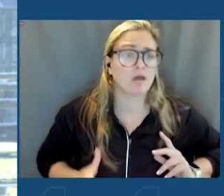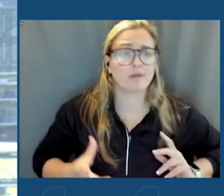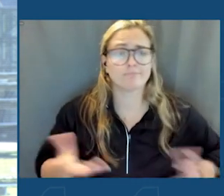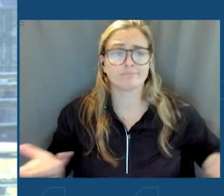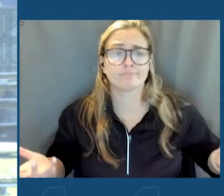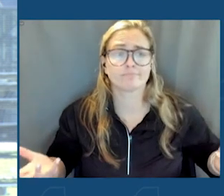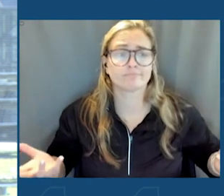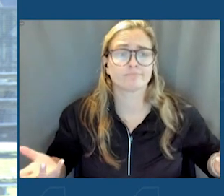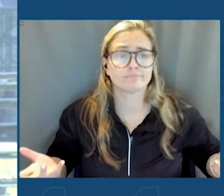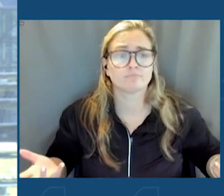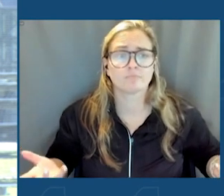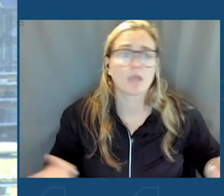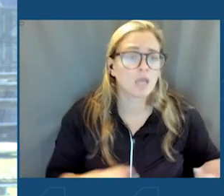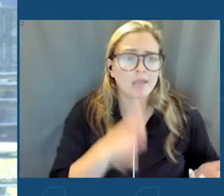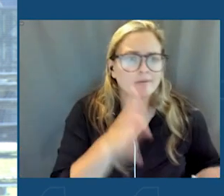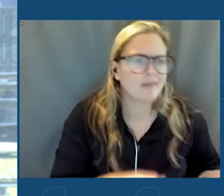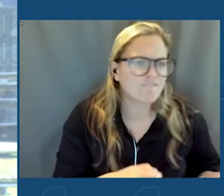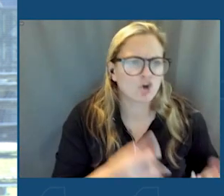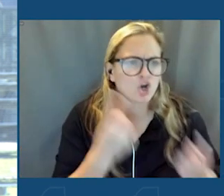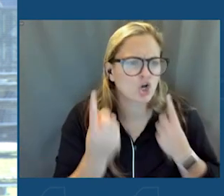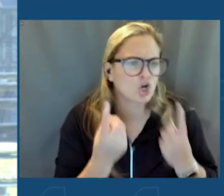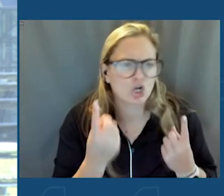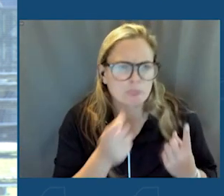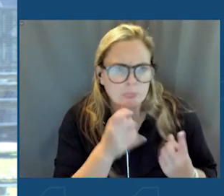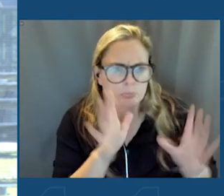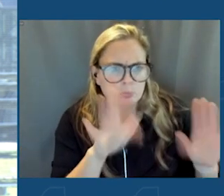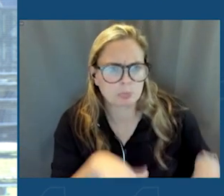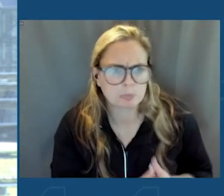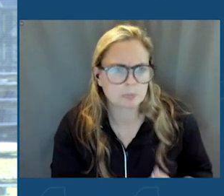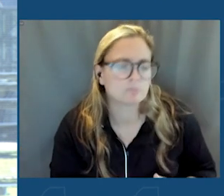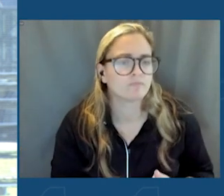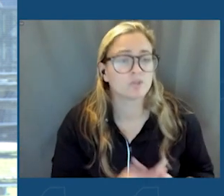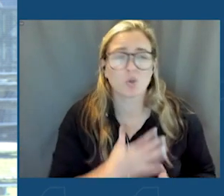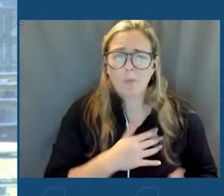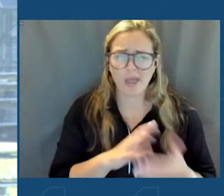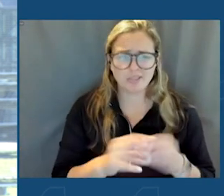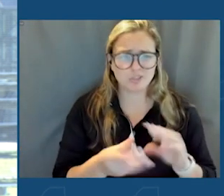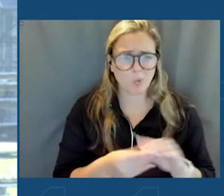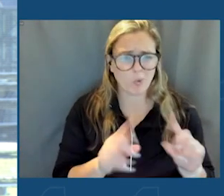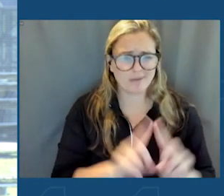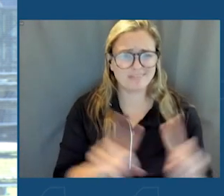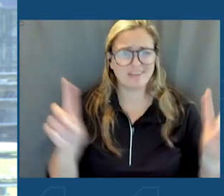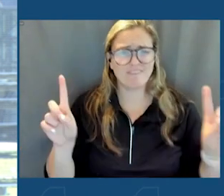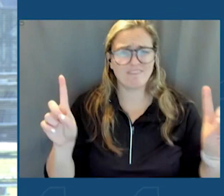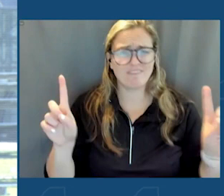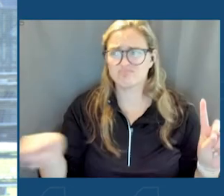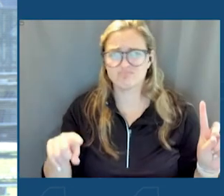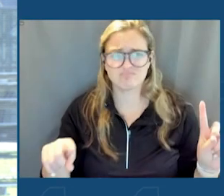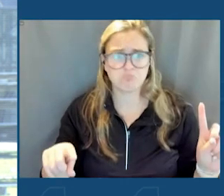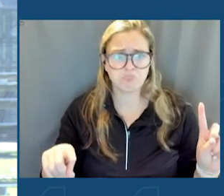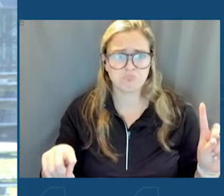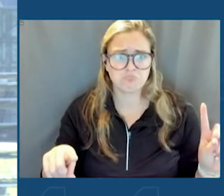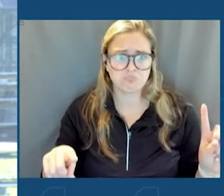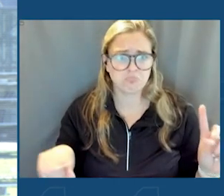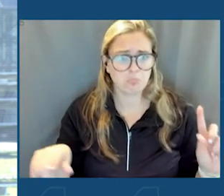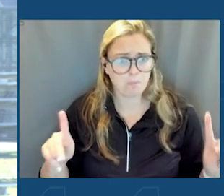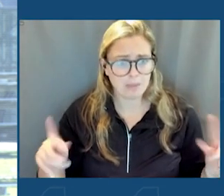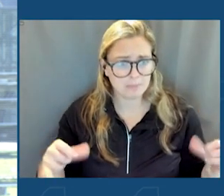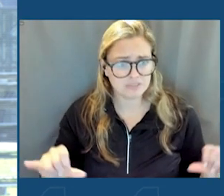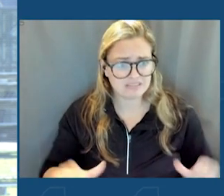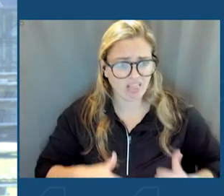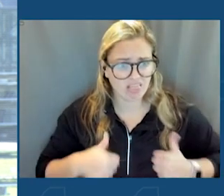And, again, it was never questioned. So my story is not unique. You know, we still have people today living in these